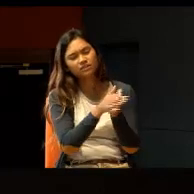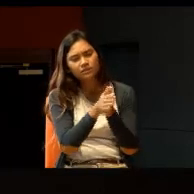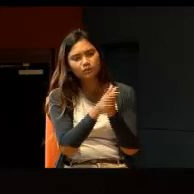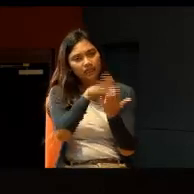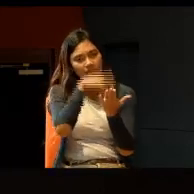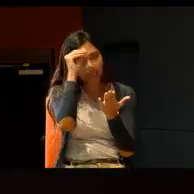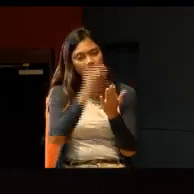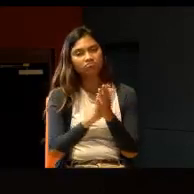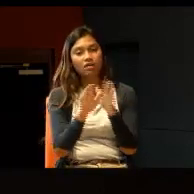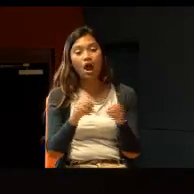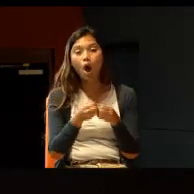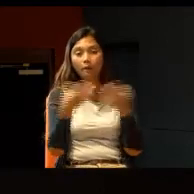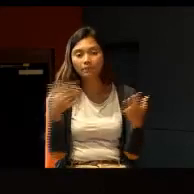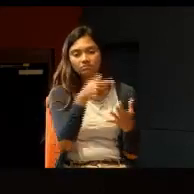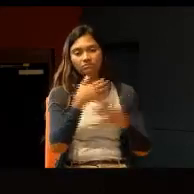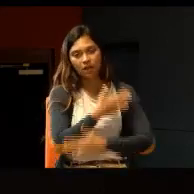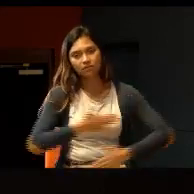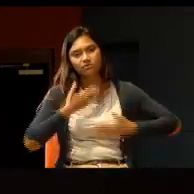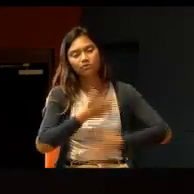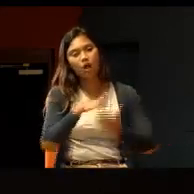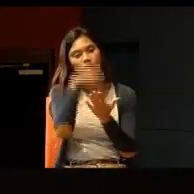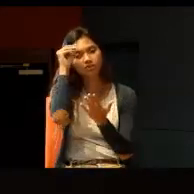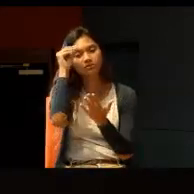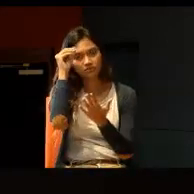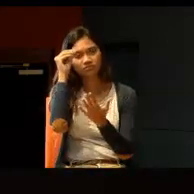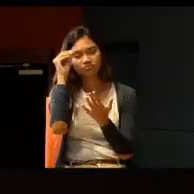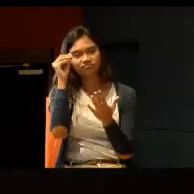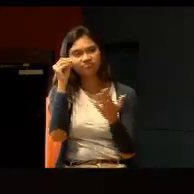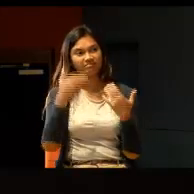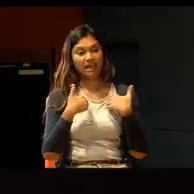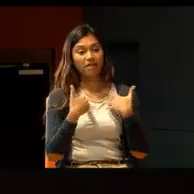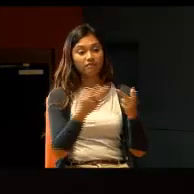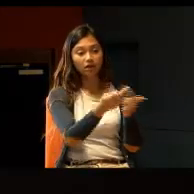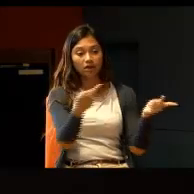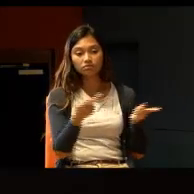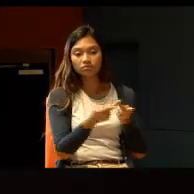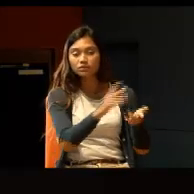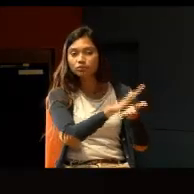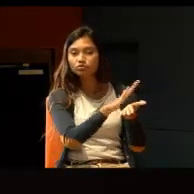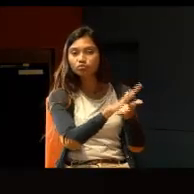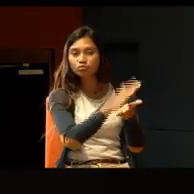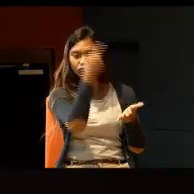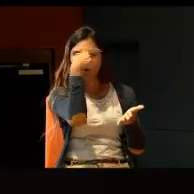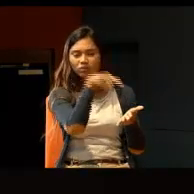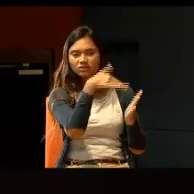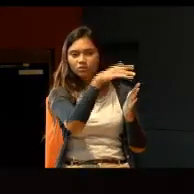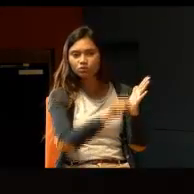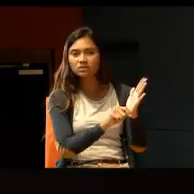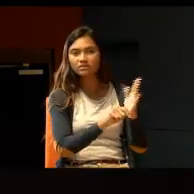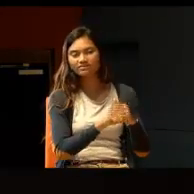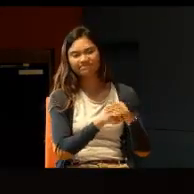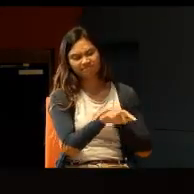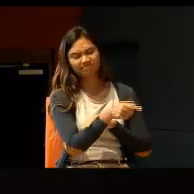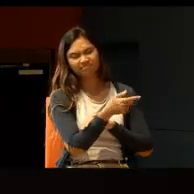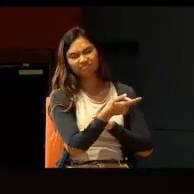and how much they enjoy learning and having a place, a school to call their own. Things like that, you cannot